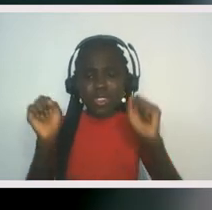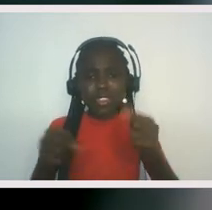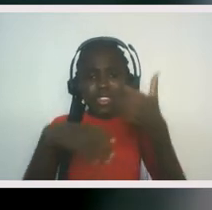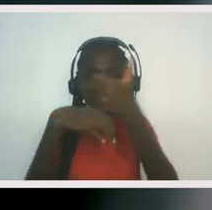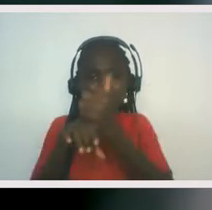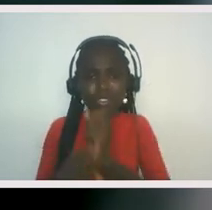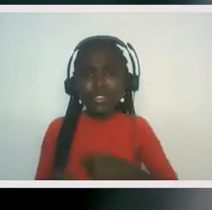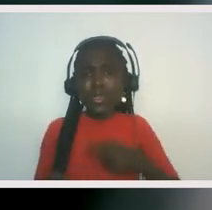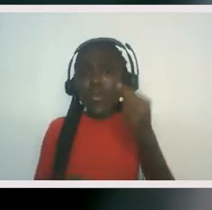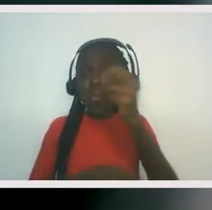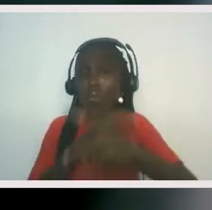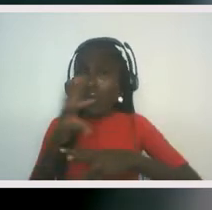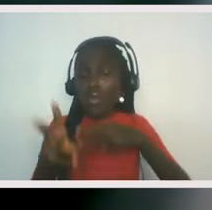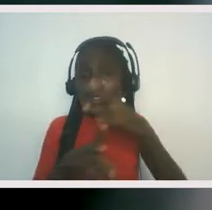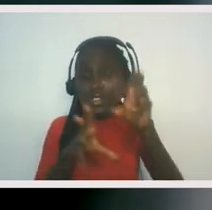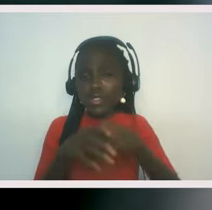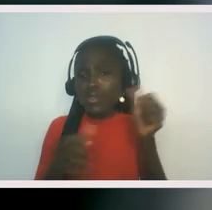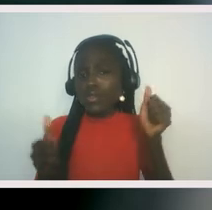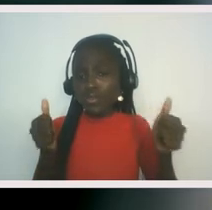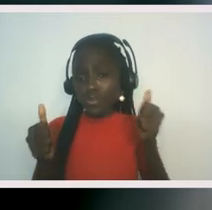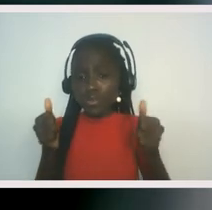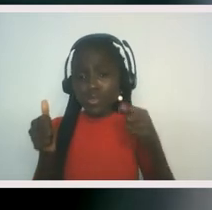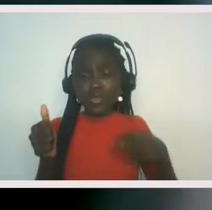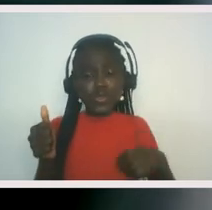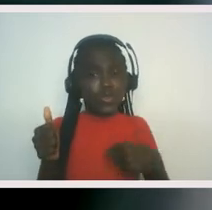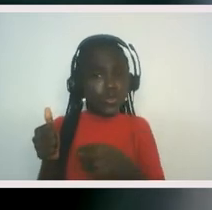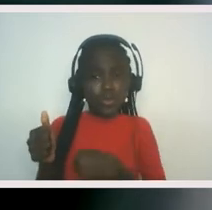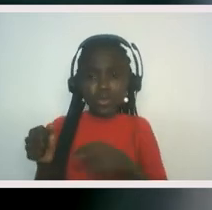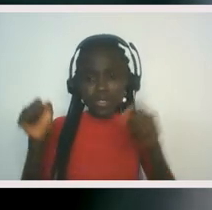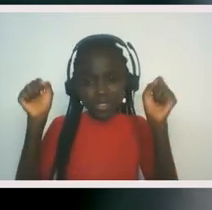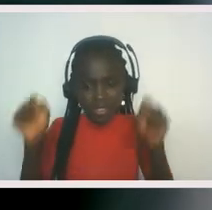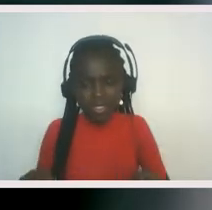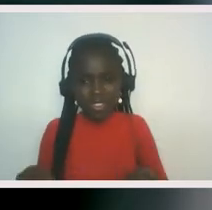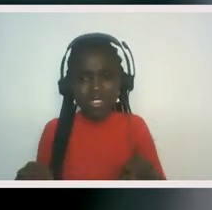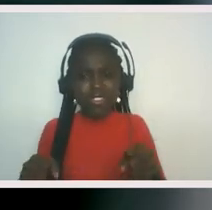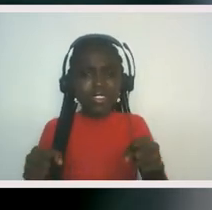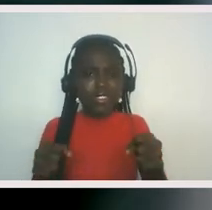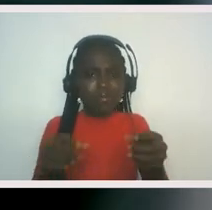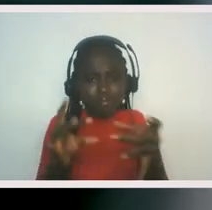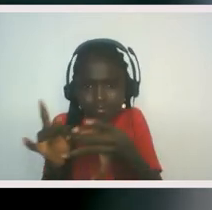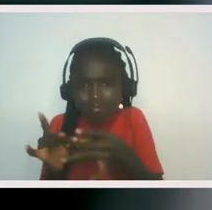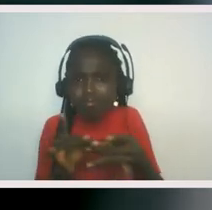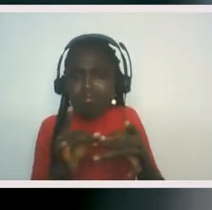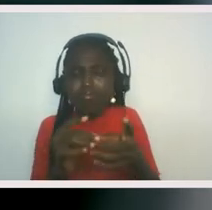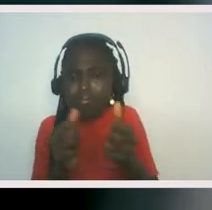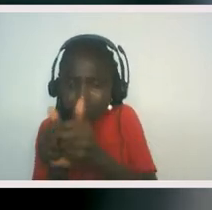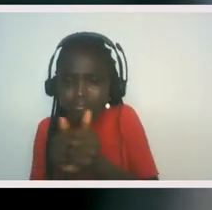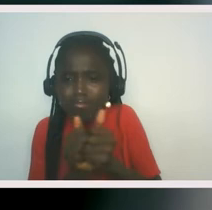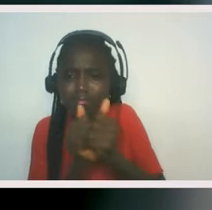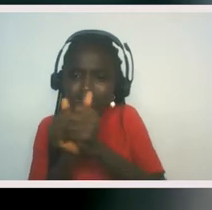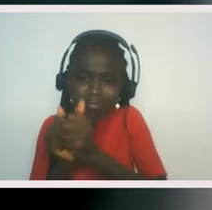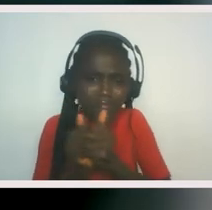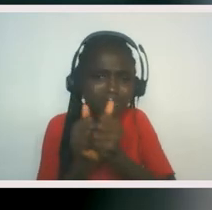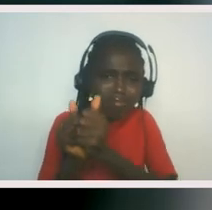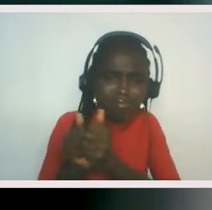world in which, you know, we, we all can, you know, coexist. And there's no,